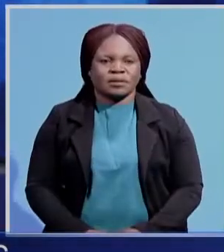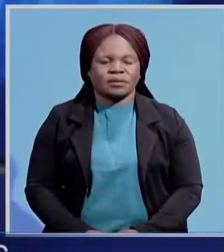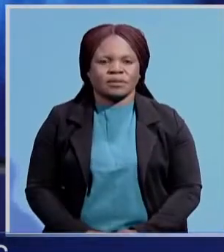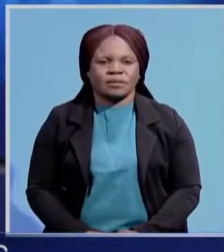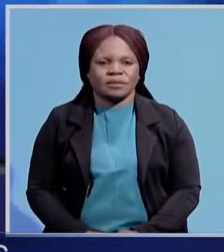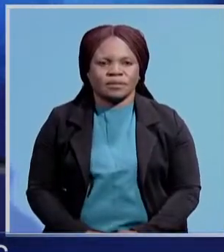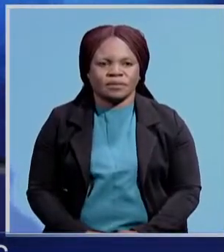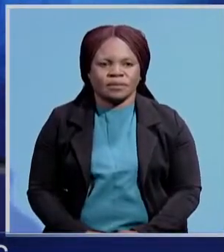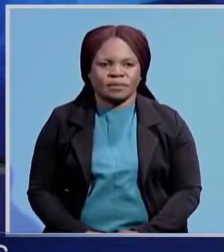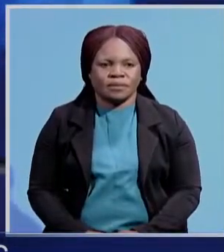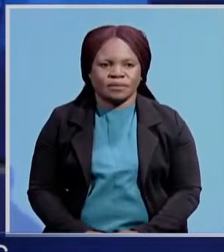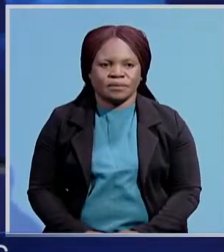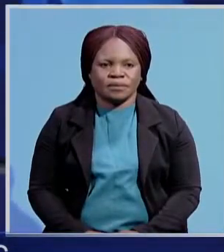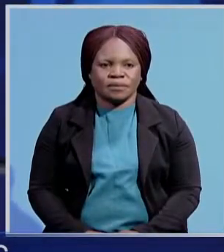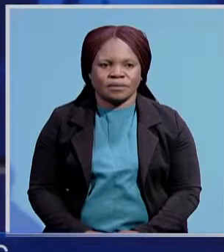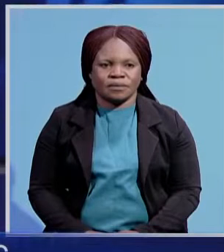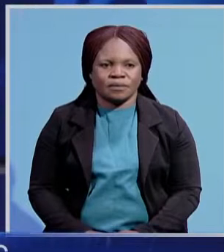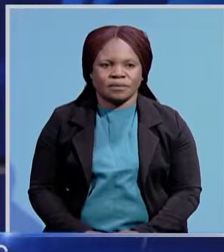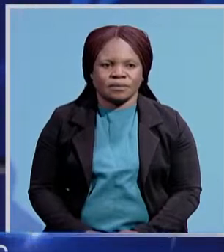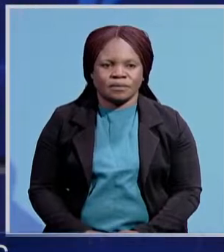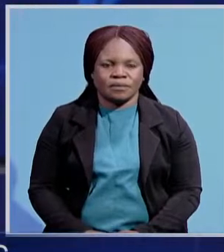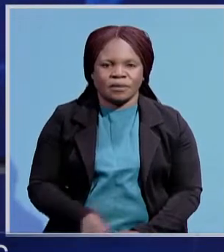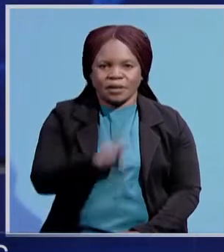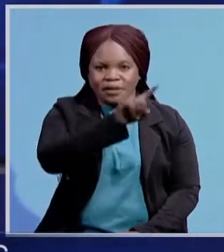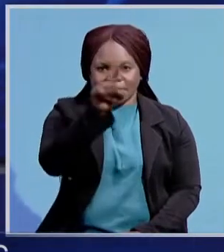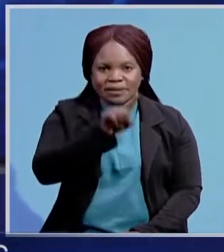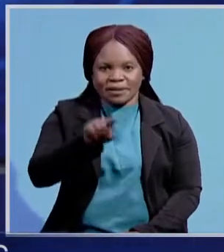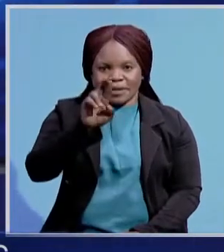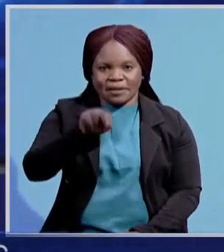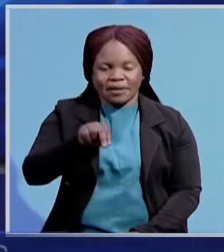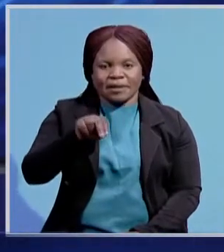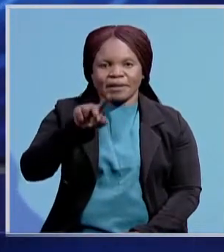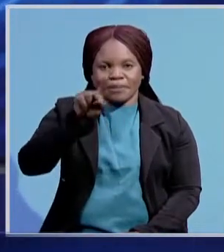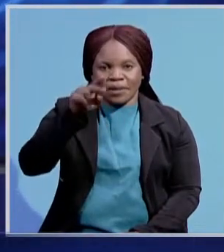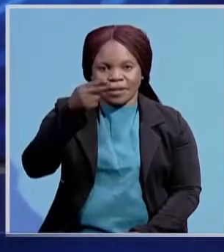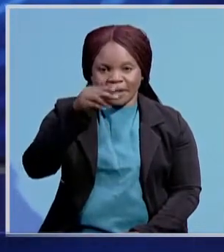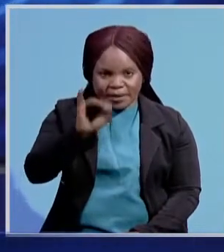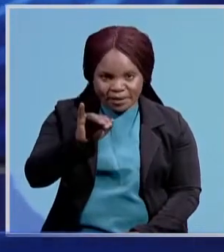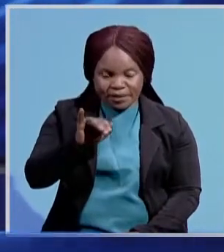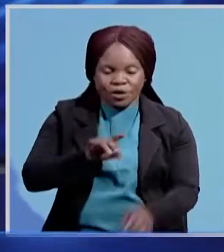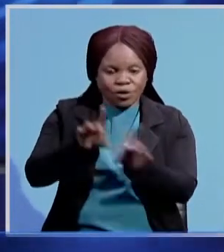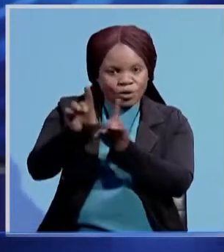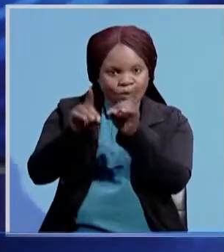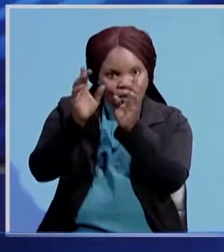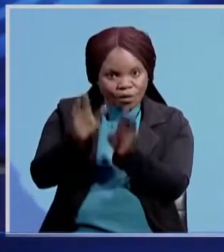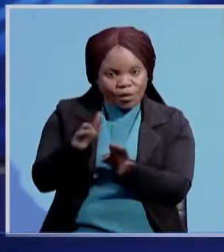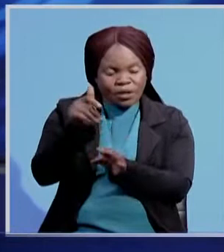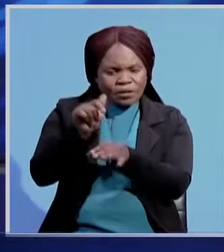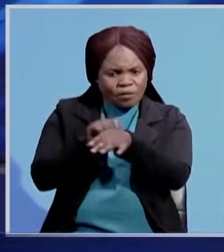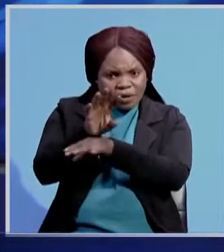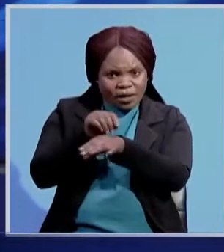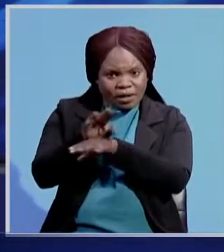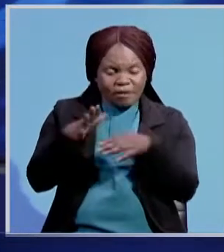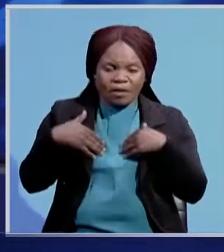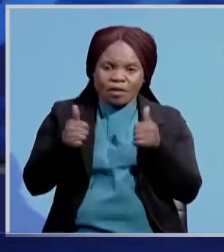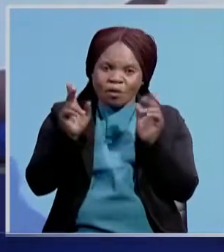Zambia National Public Health Institute ZNPHI Director Victor Mkonga has advised health